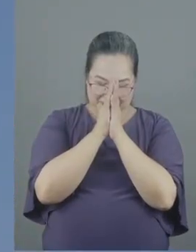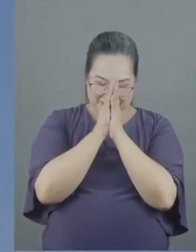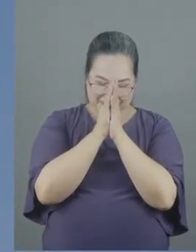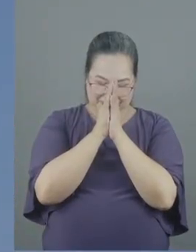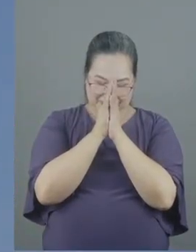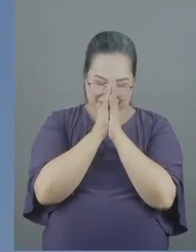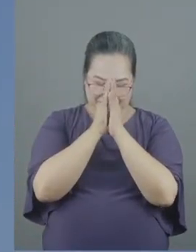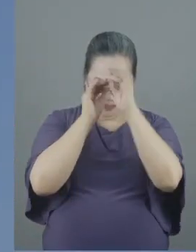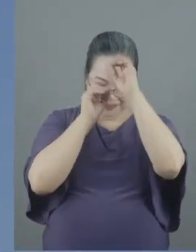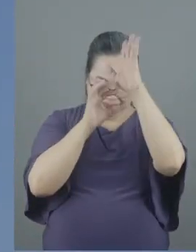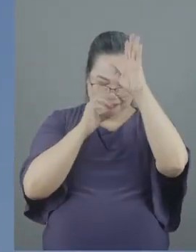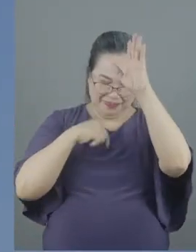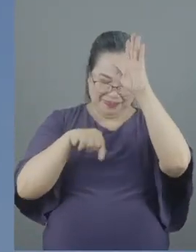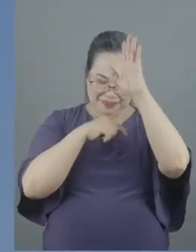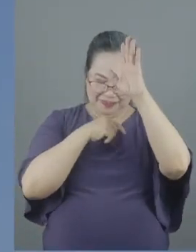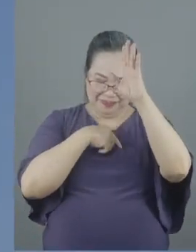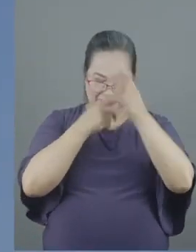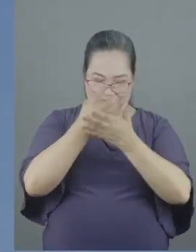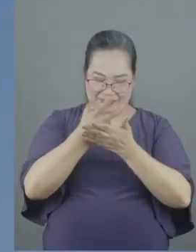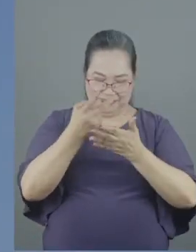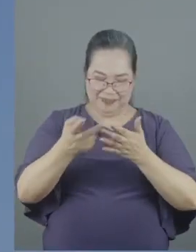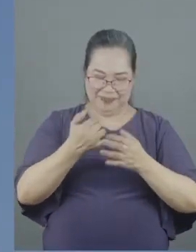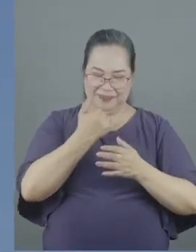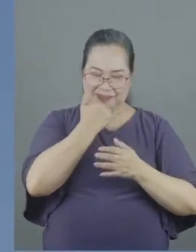father we are such fallen creatures